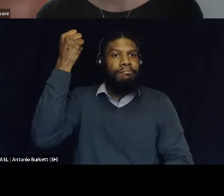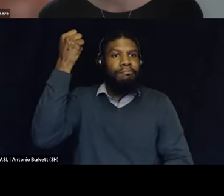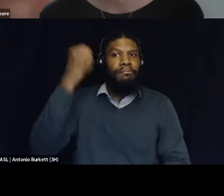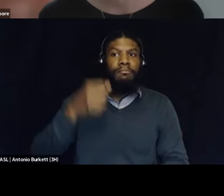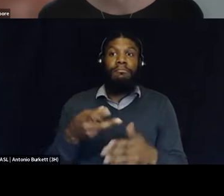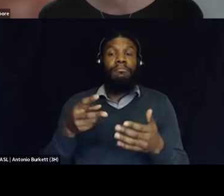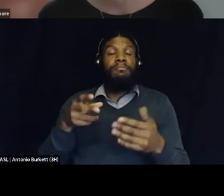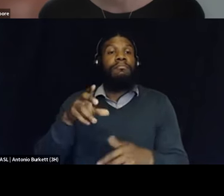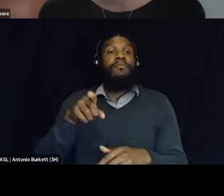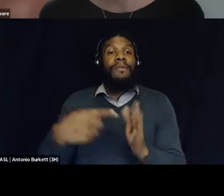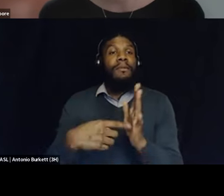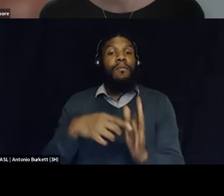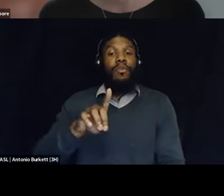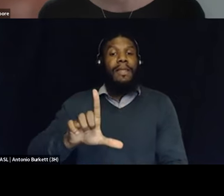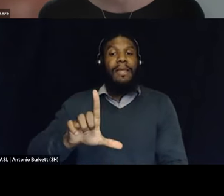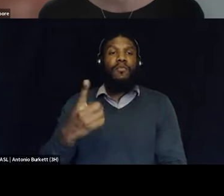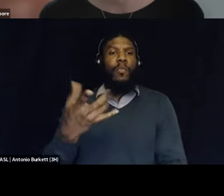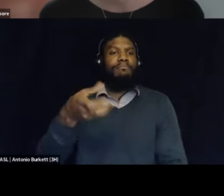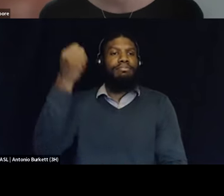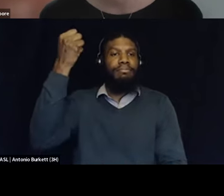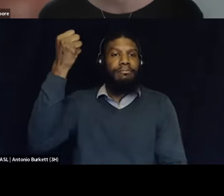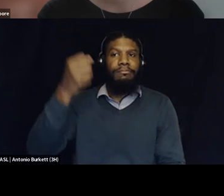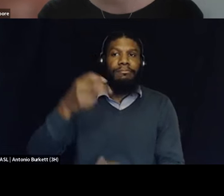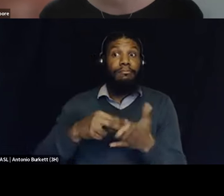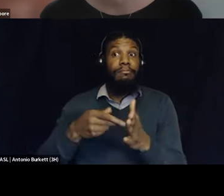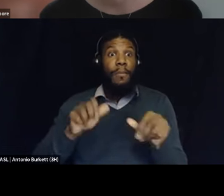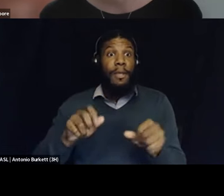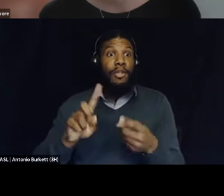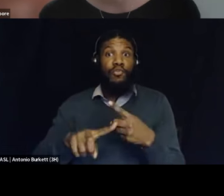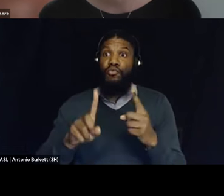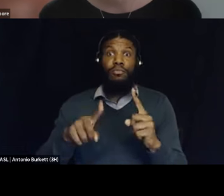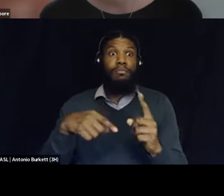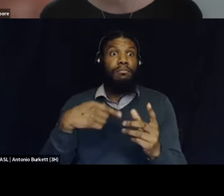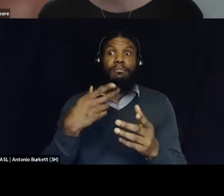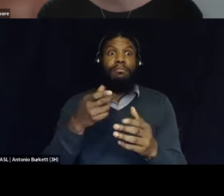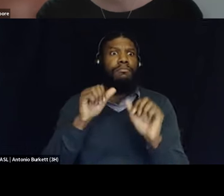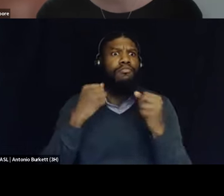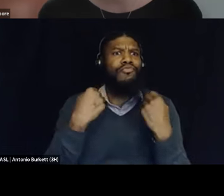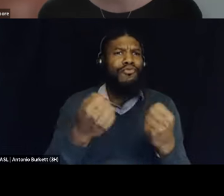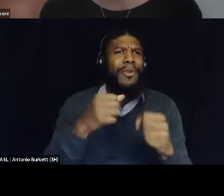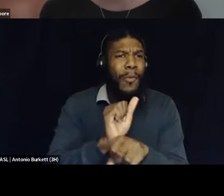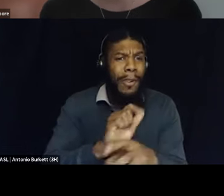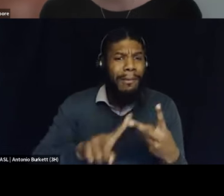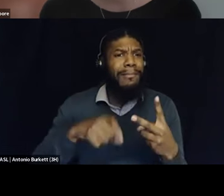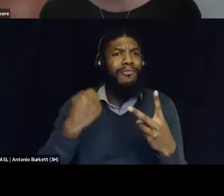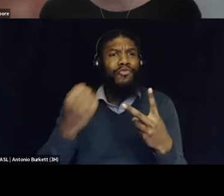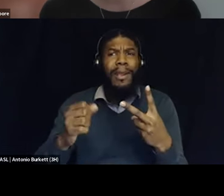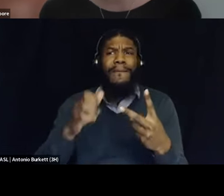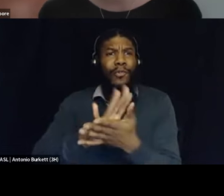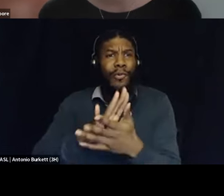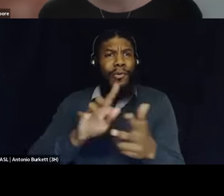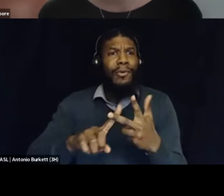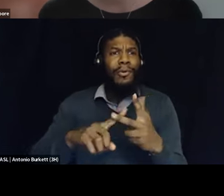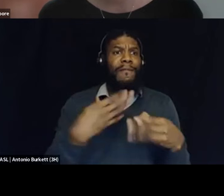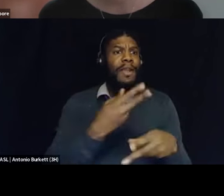driver's license and in many ways you know that means their ability to be able to get to work to be able to get to school to provide care for people in their